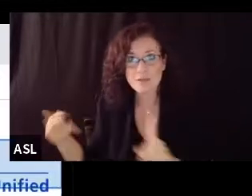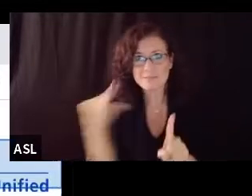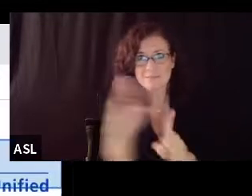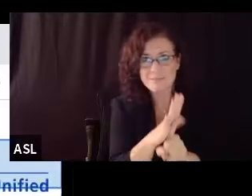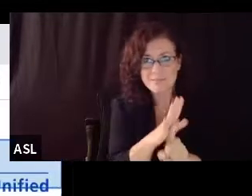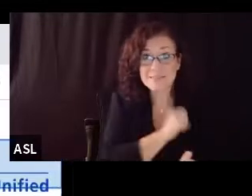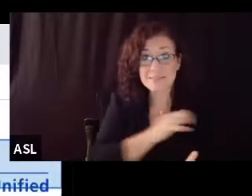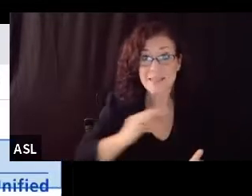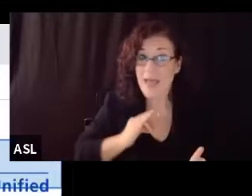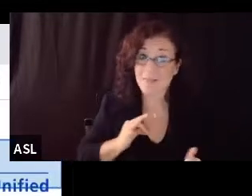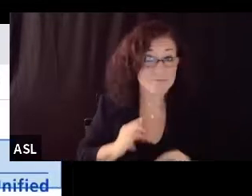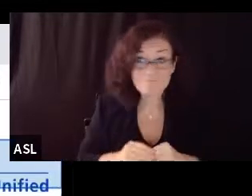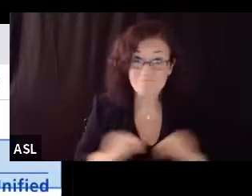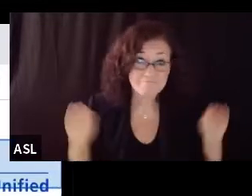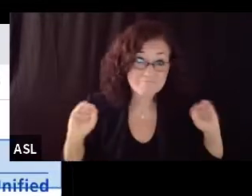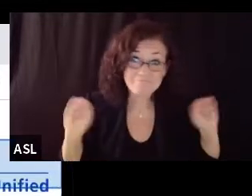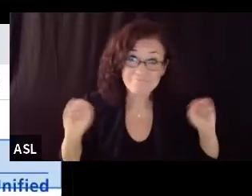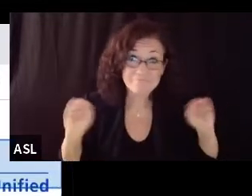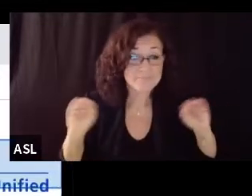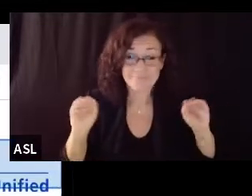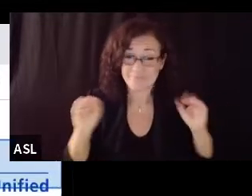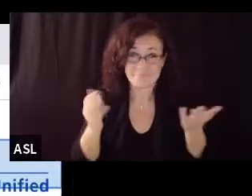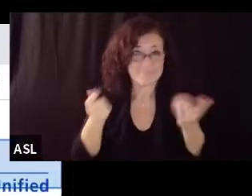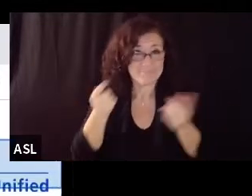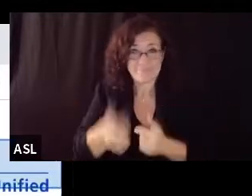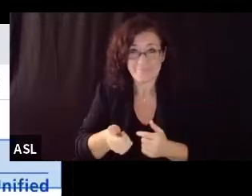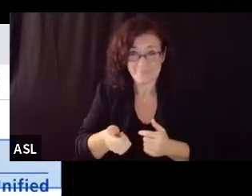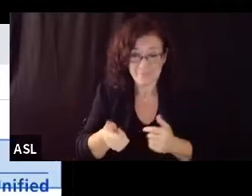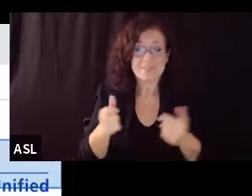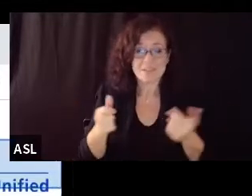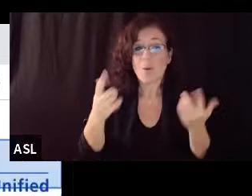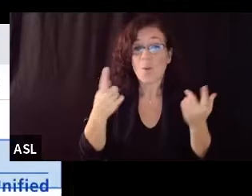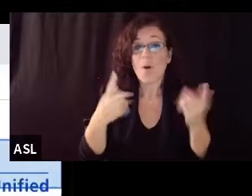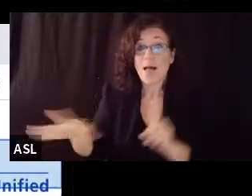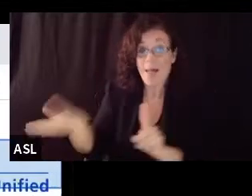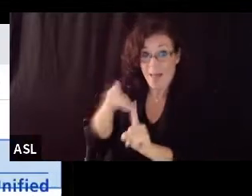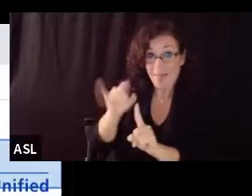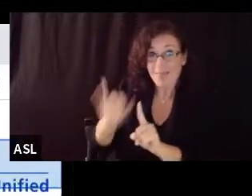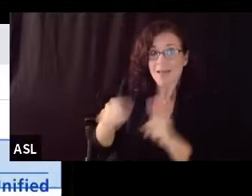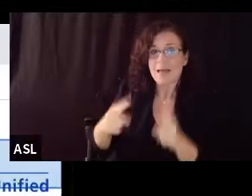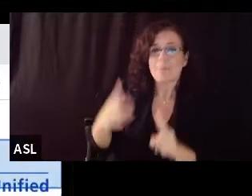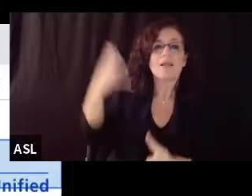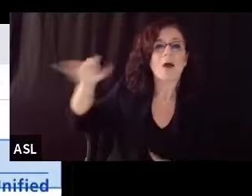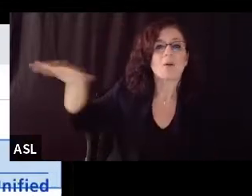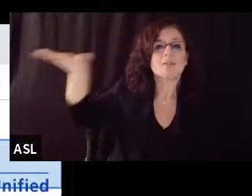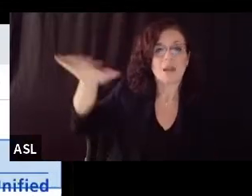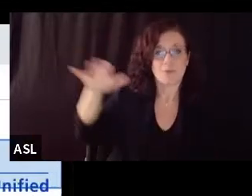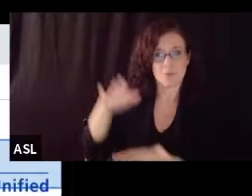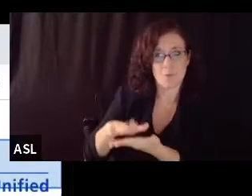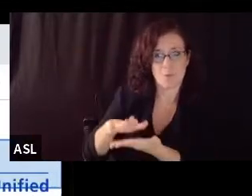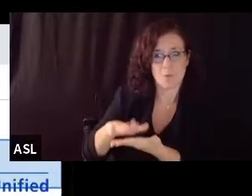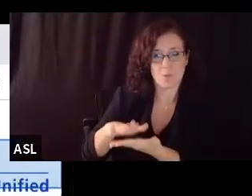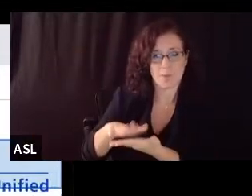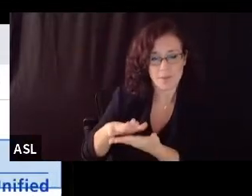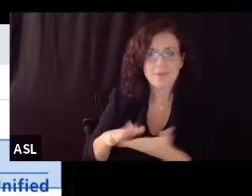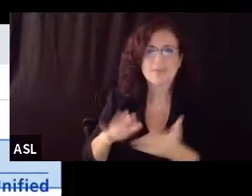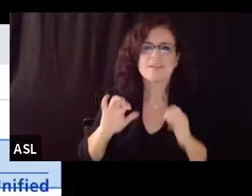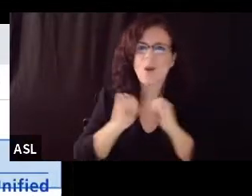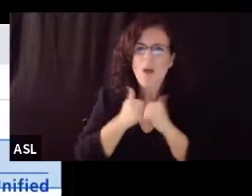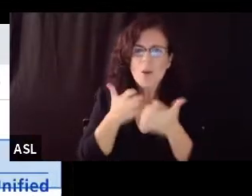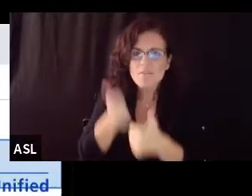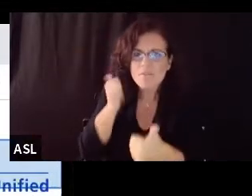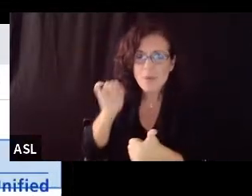not seeing seeing them school so this is really important for us to know what do we do to prevent transmission and what is the actual